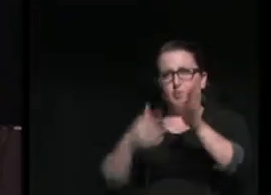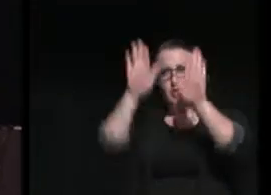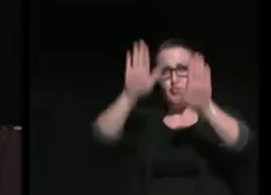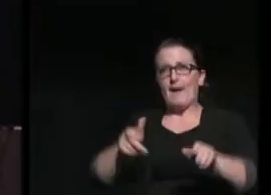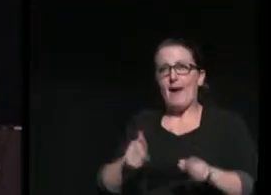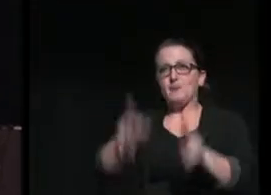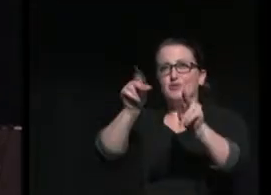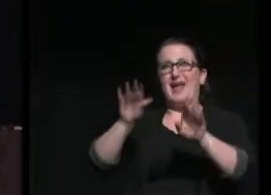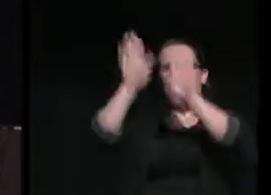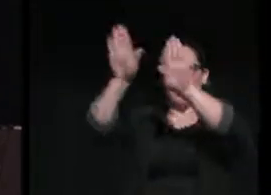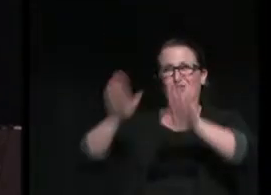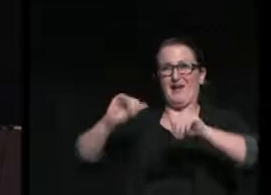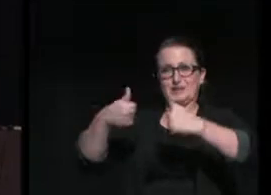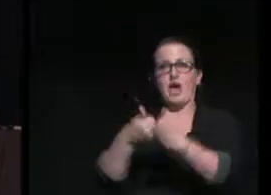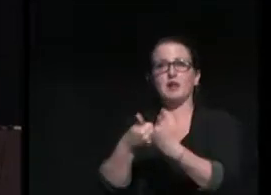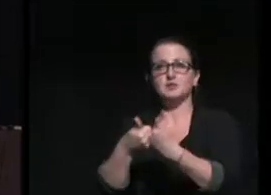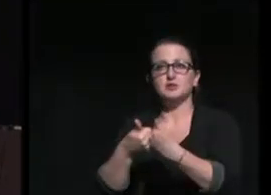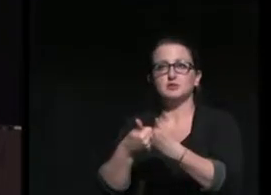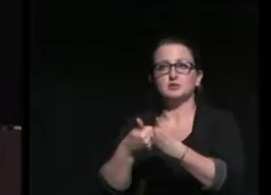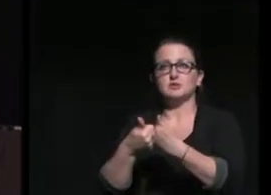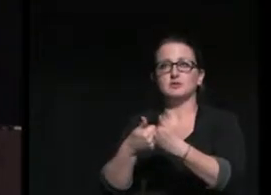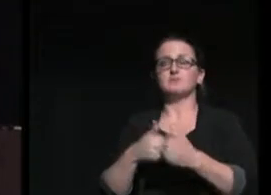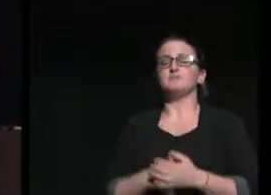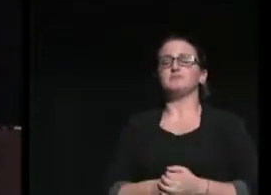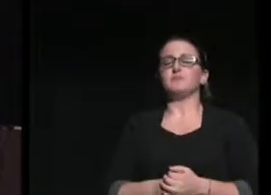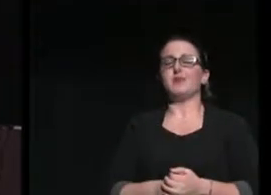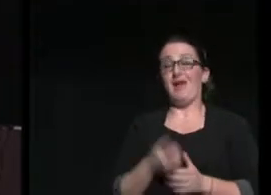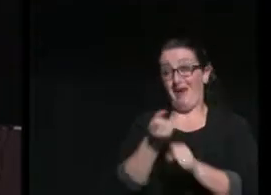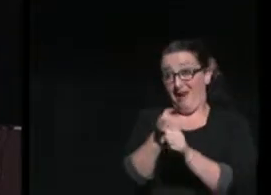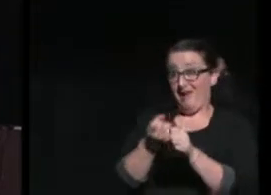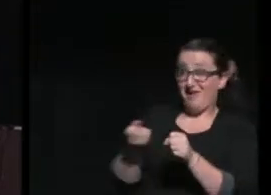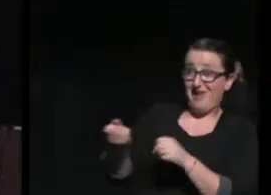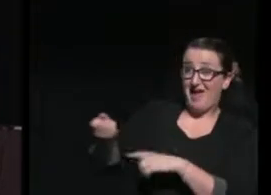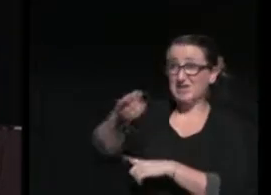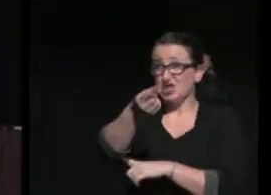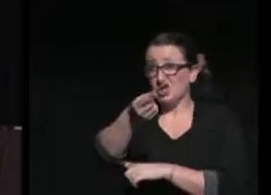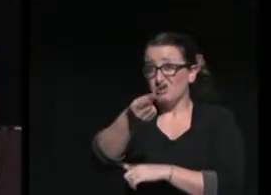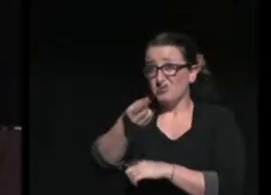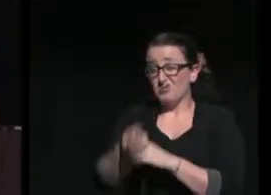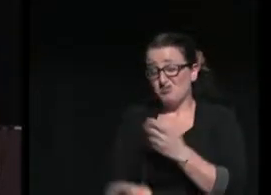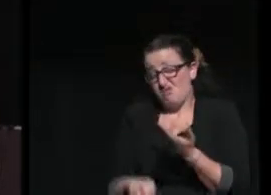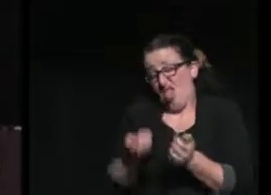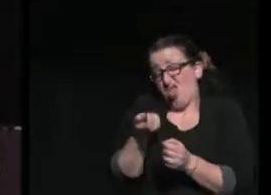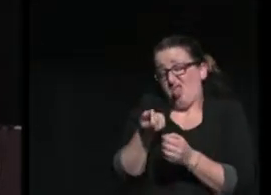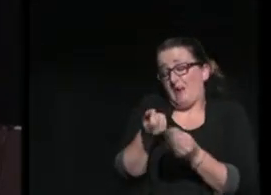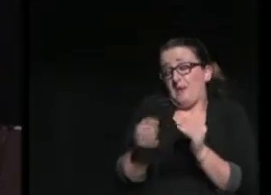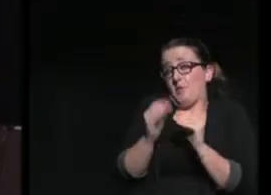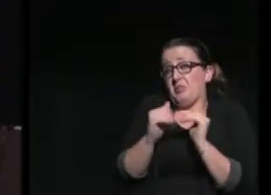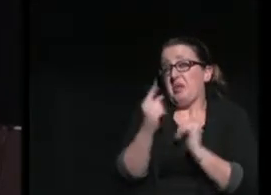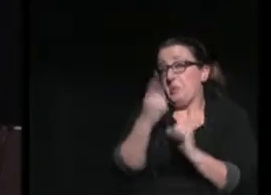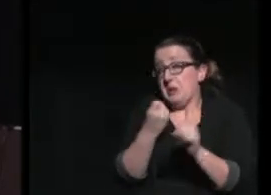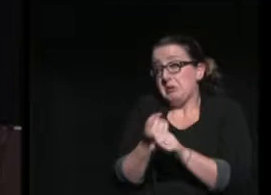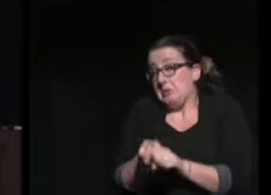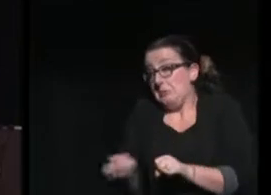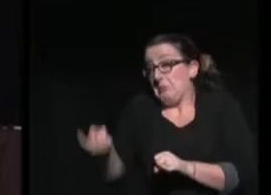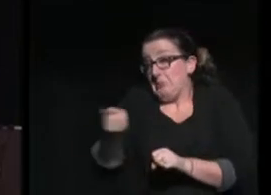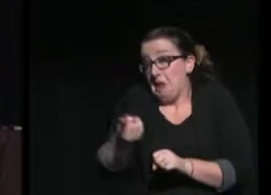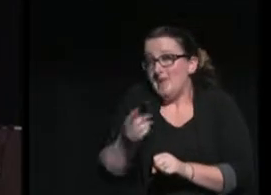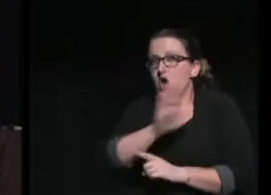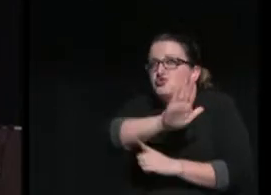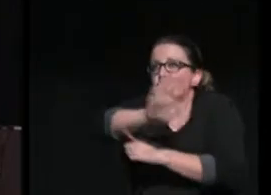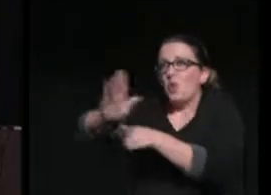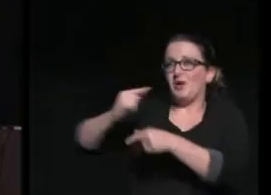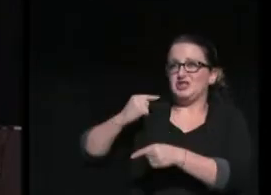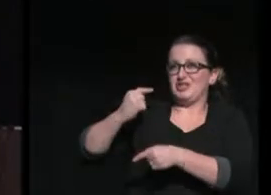great challenge. By sometime next year, just a little over a year from now, your generation, the